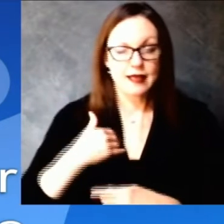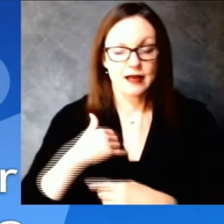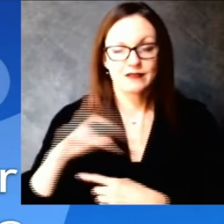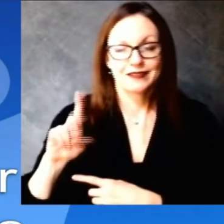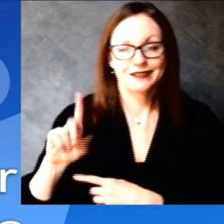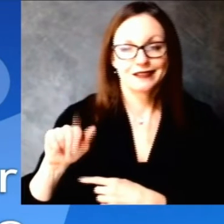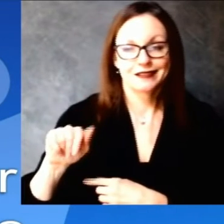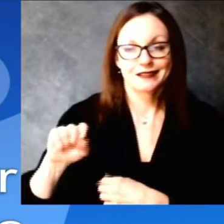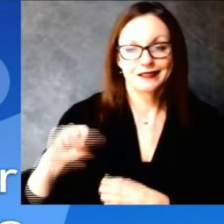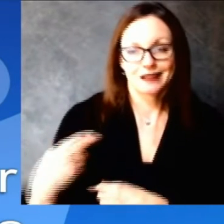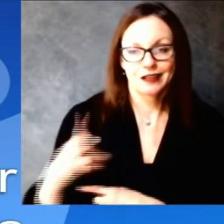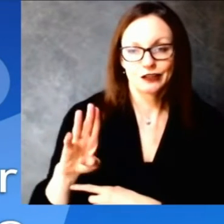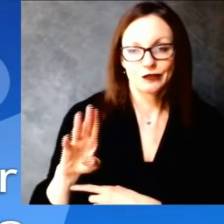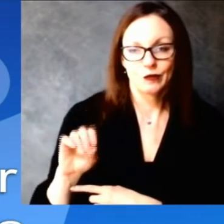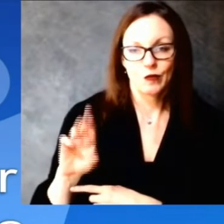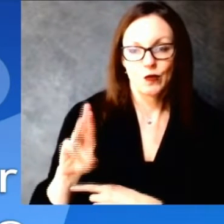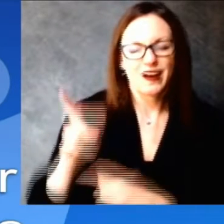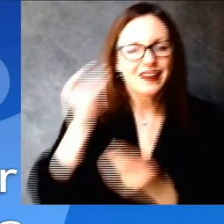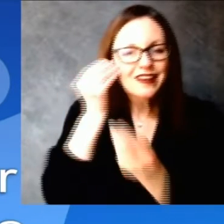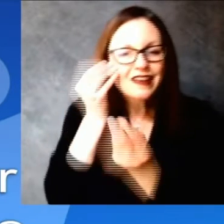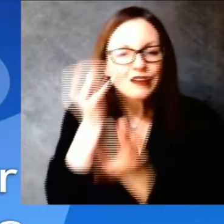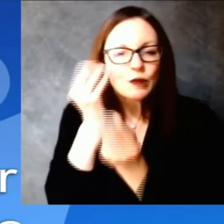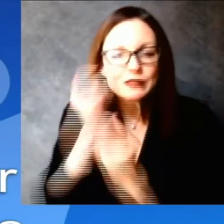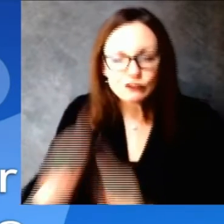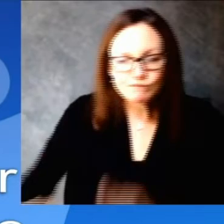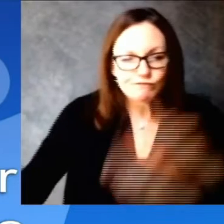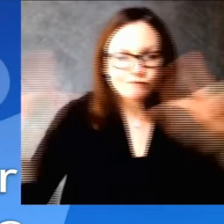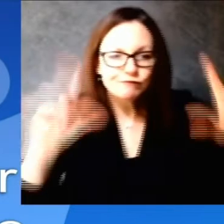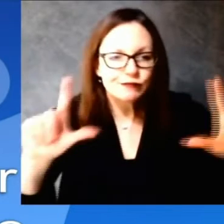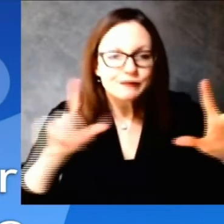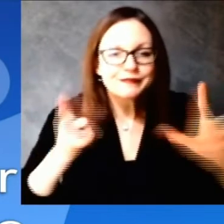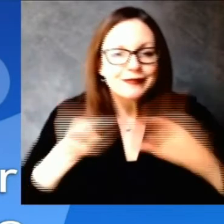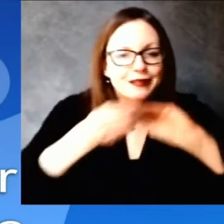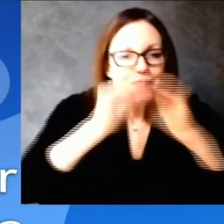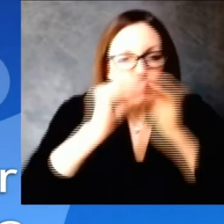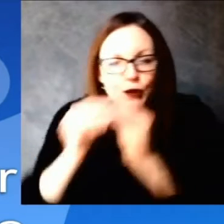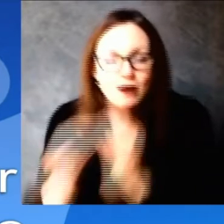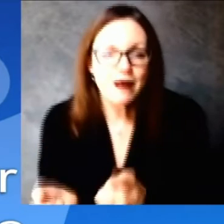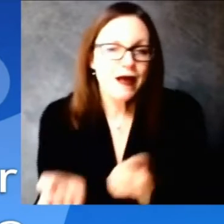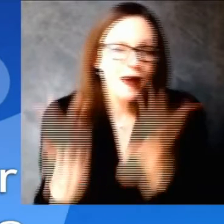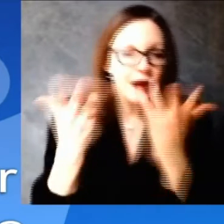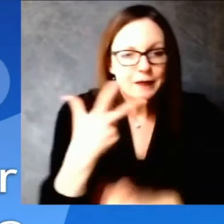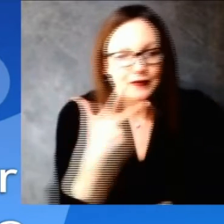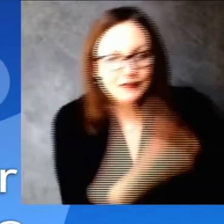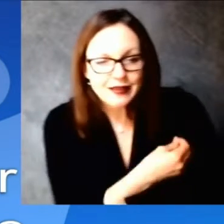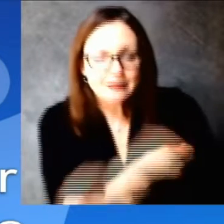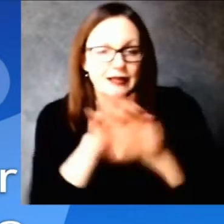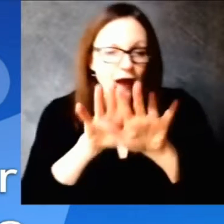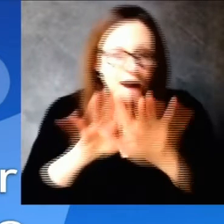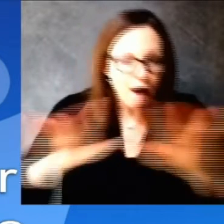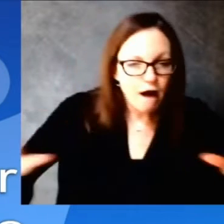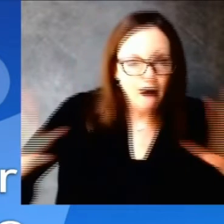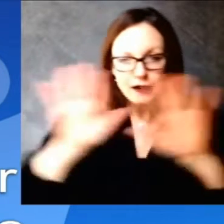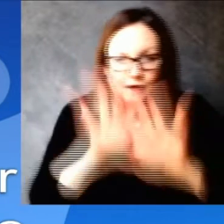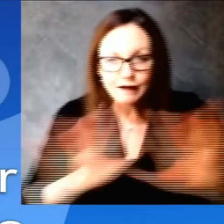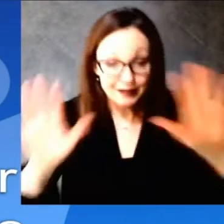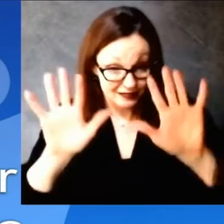residents who have received at least one dose if that reflects the number of vaccines given through the previous day